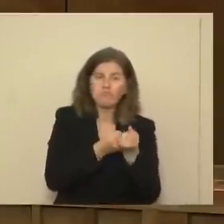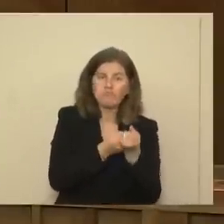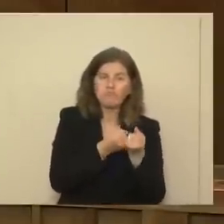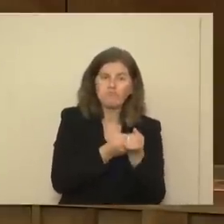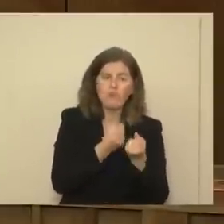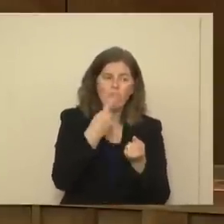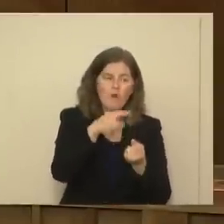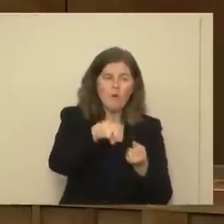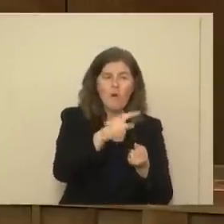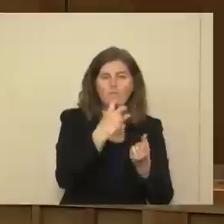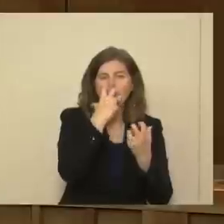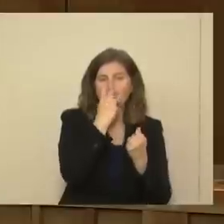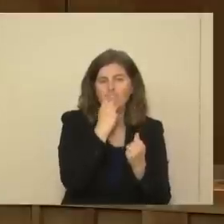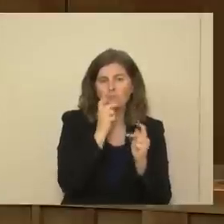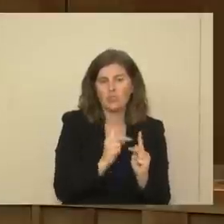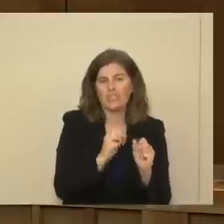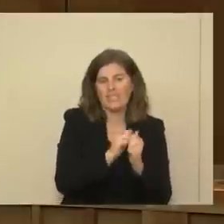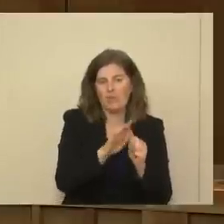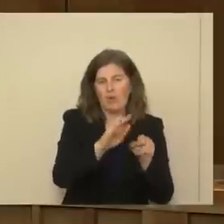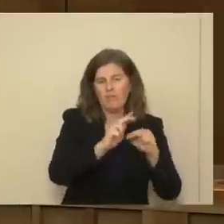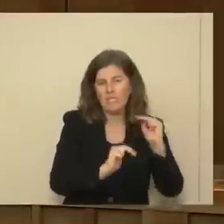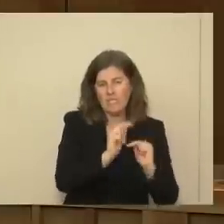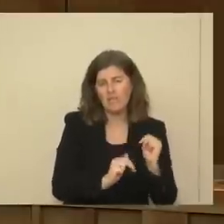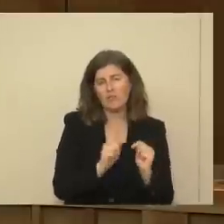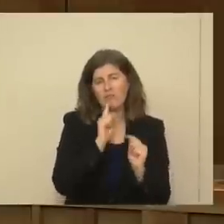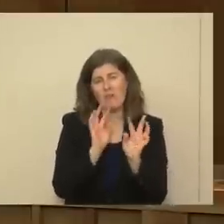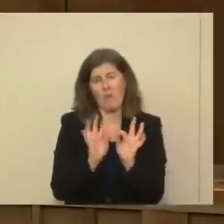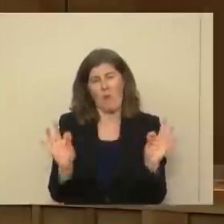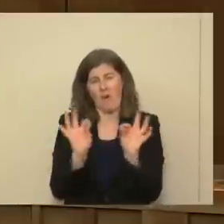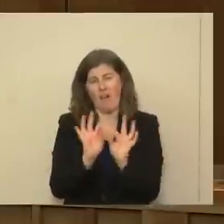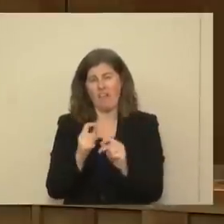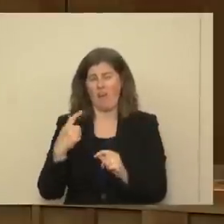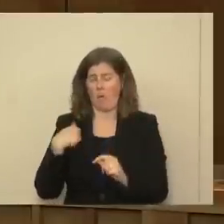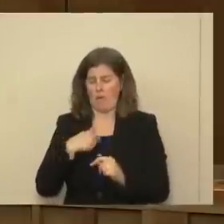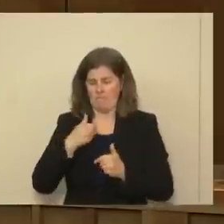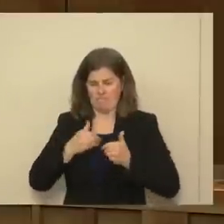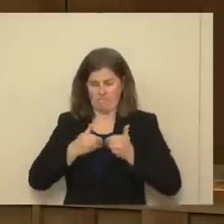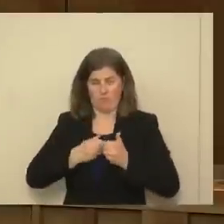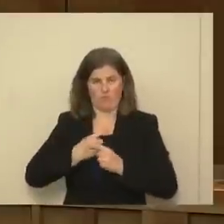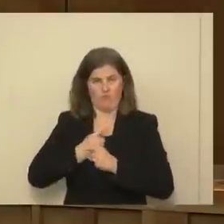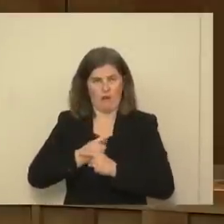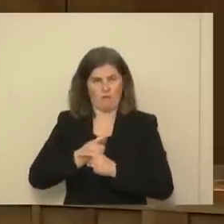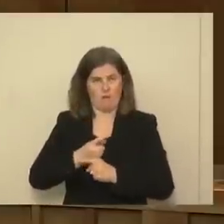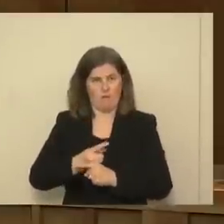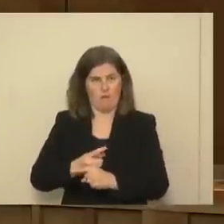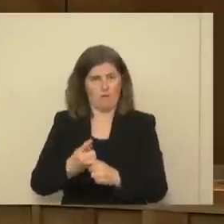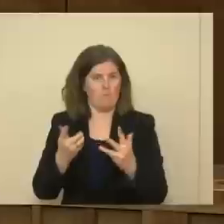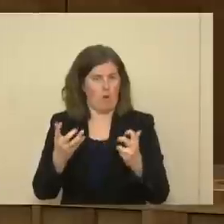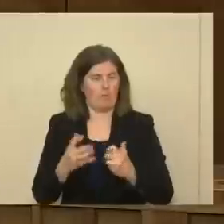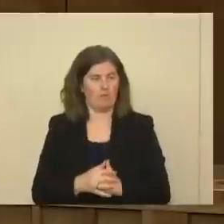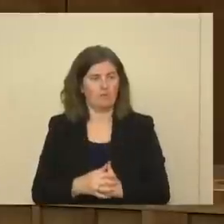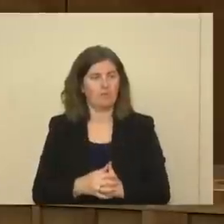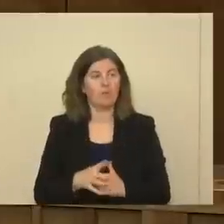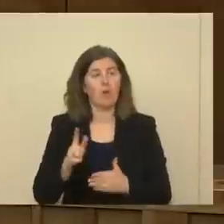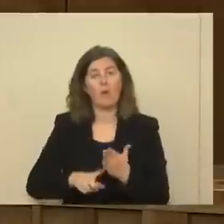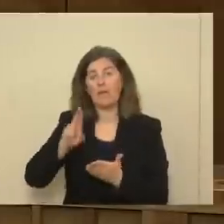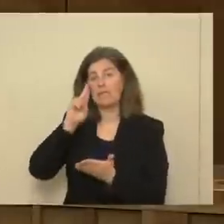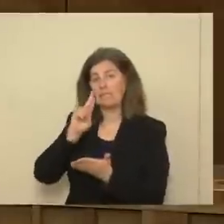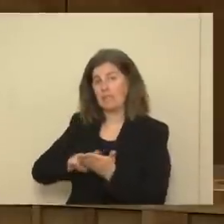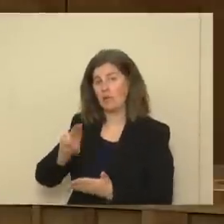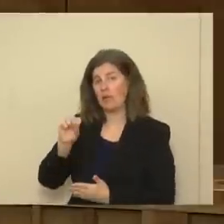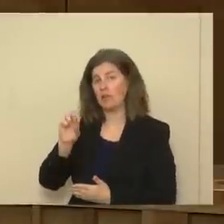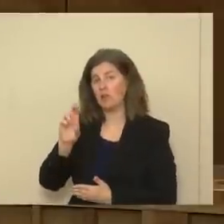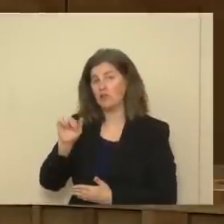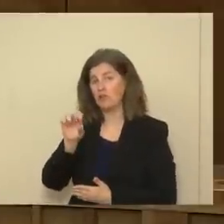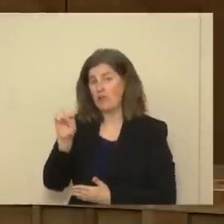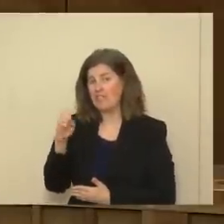the loved one in your facility. It's really important to us that we get this right. As Secretary Scrace has said,